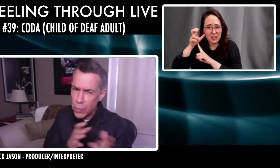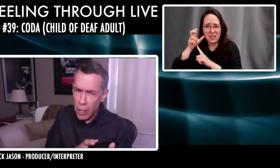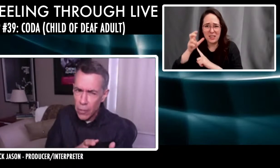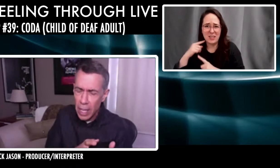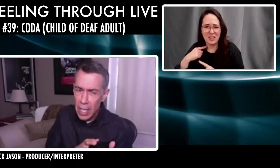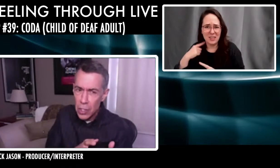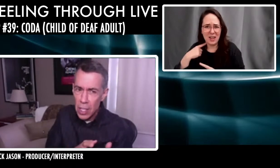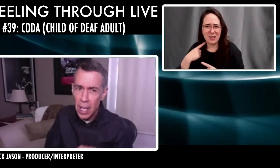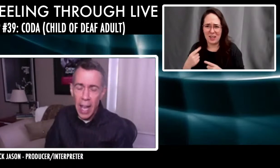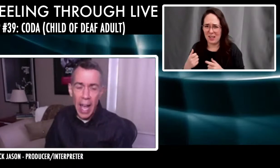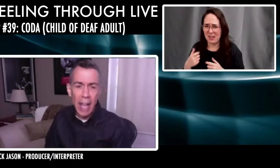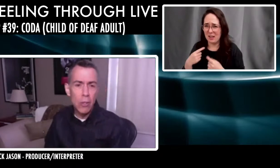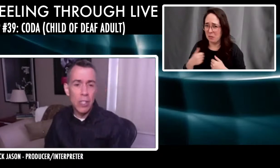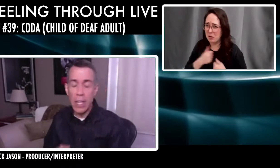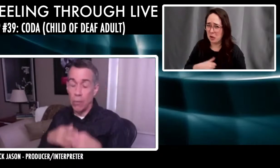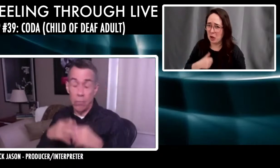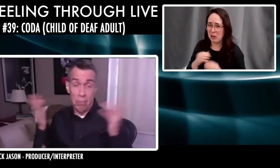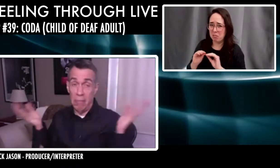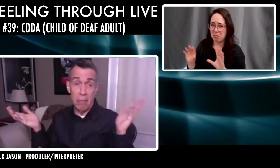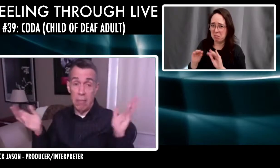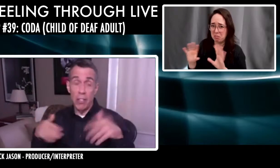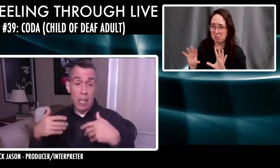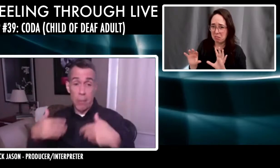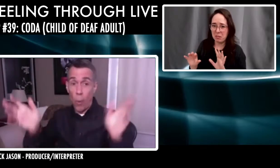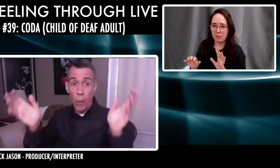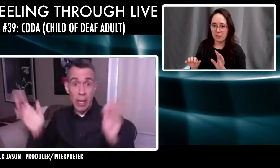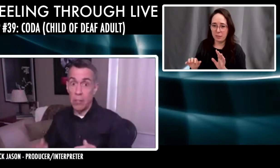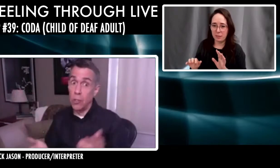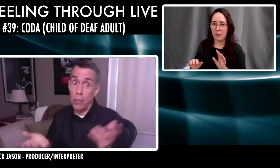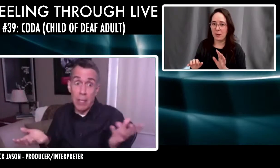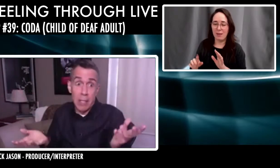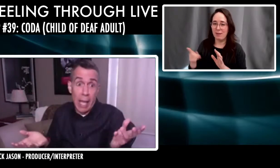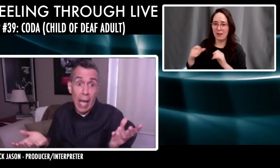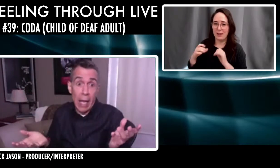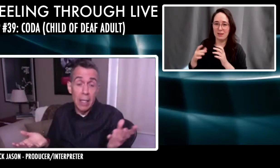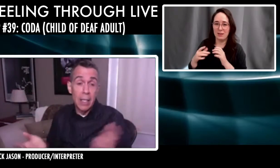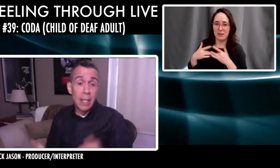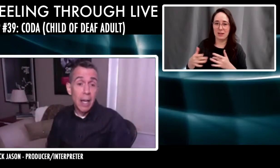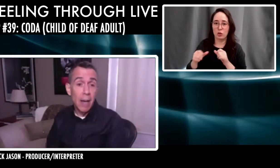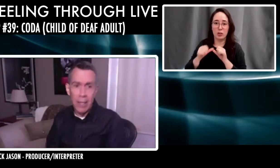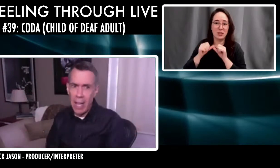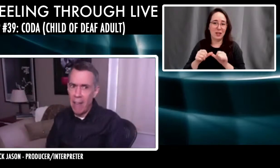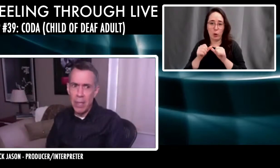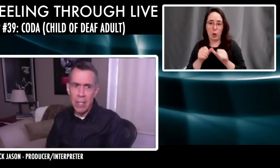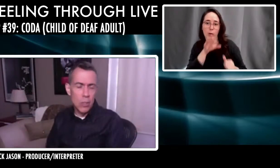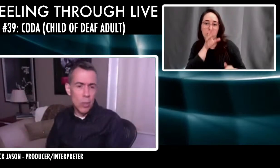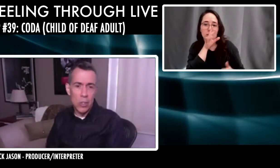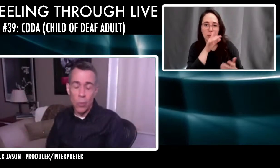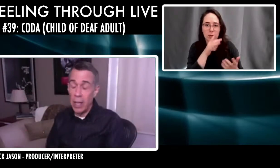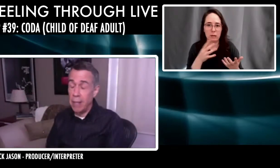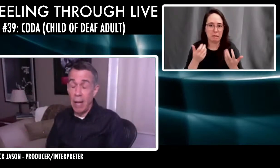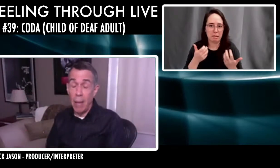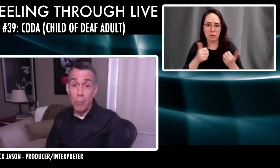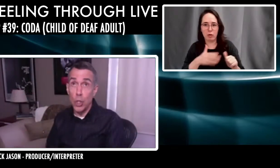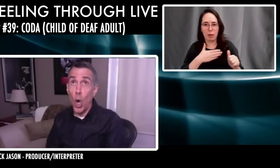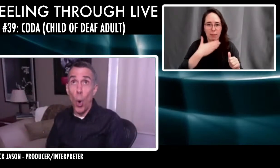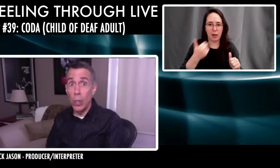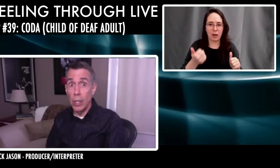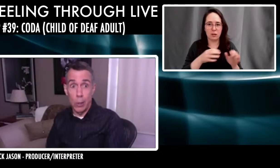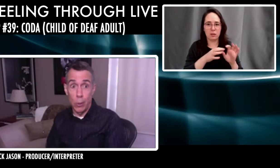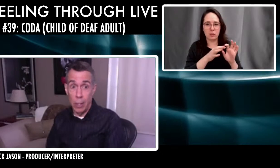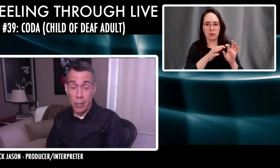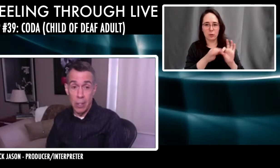asked for clarification and usually they don't, they just keep going and I just do the best they can. Um, but yeah, I've been in situations where I'm